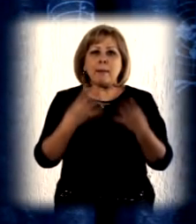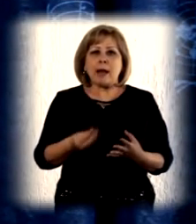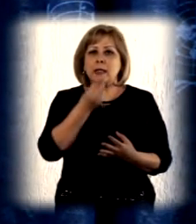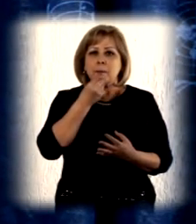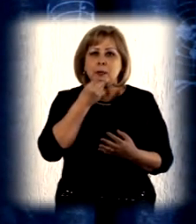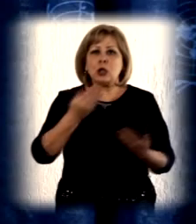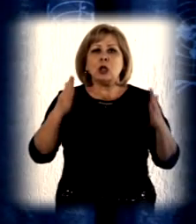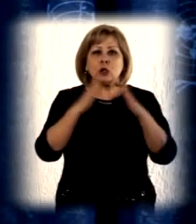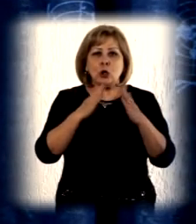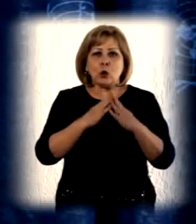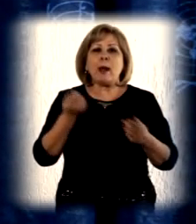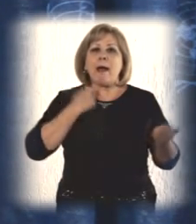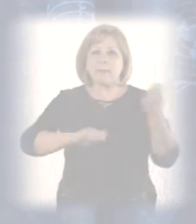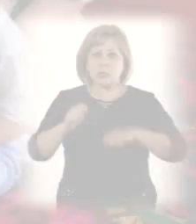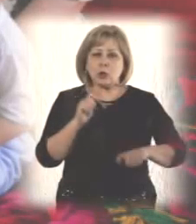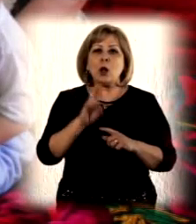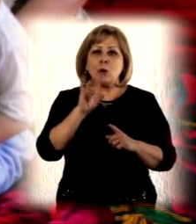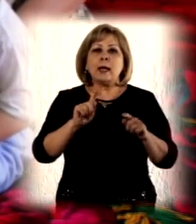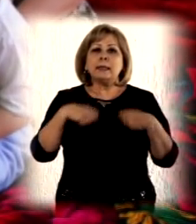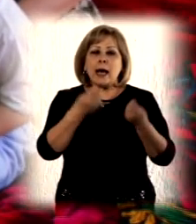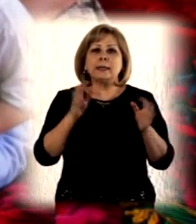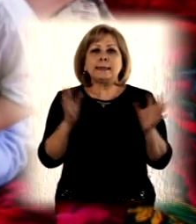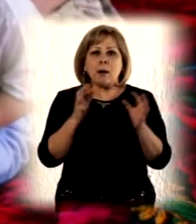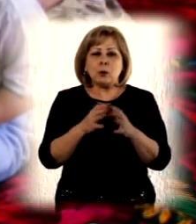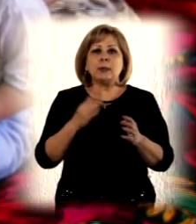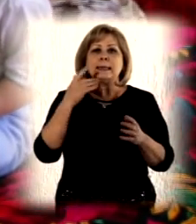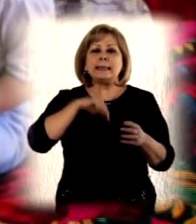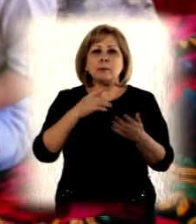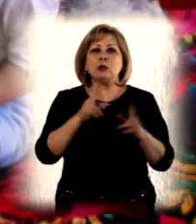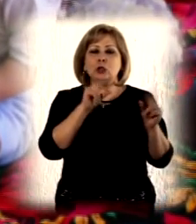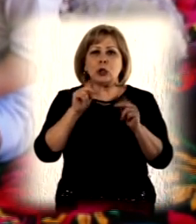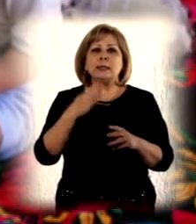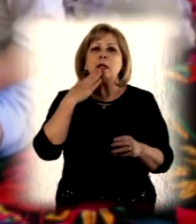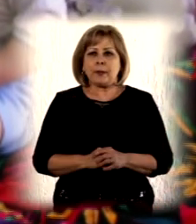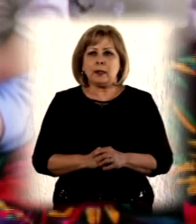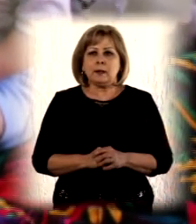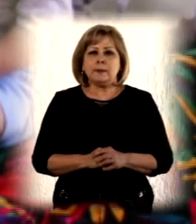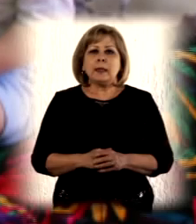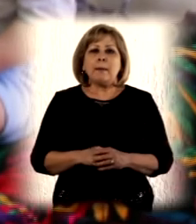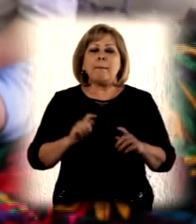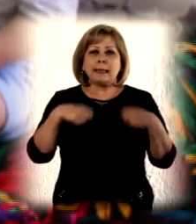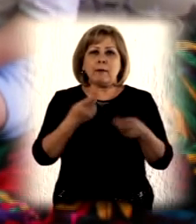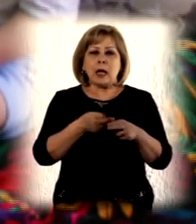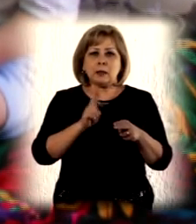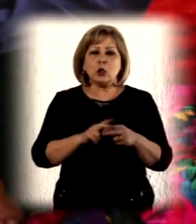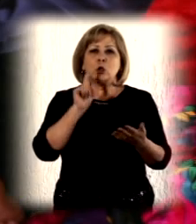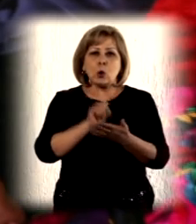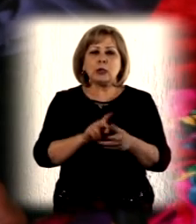shelter and clothing, but one that provides nurturing, stimulation, happiness, and love.